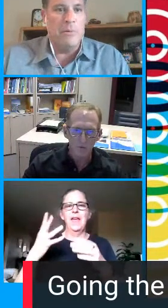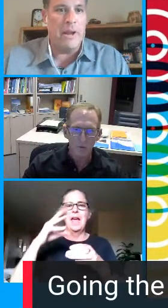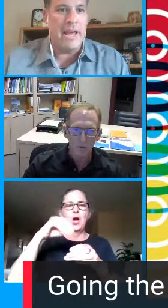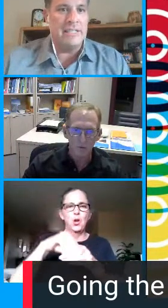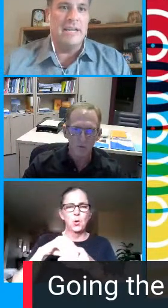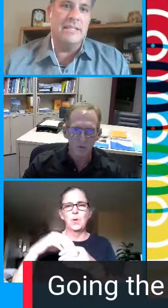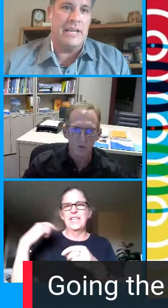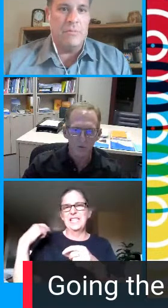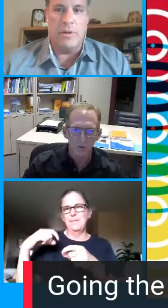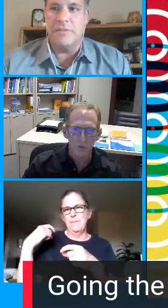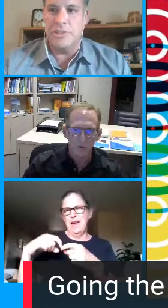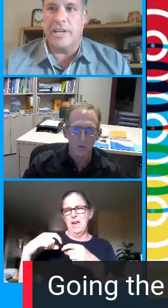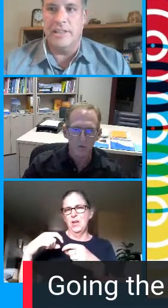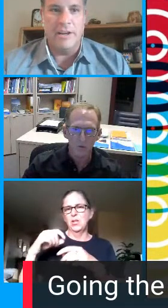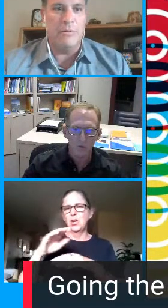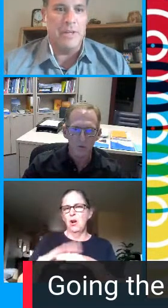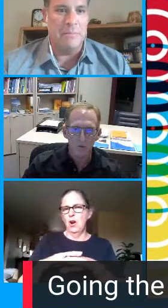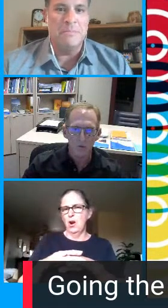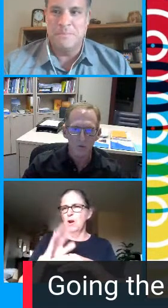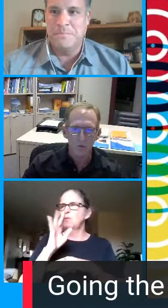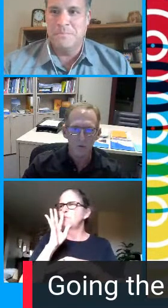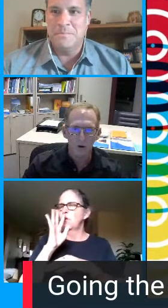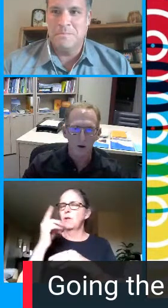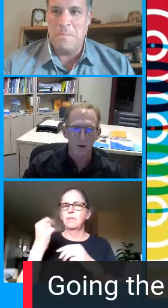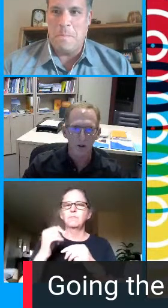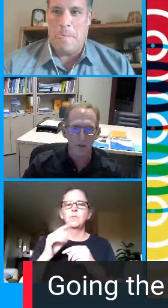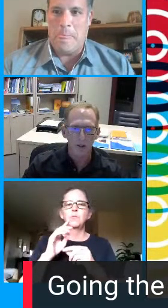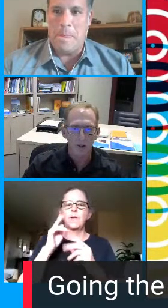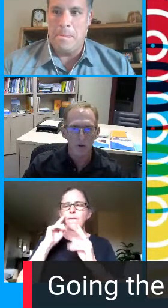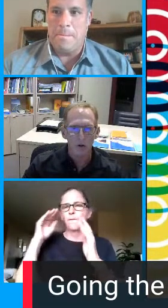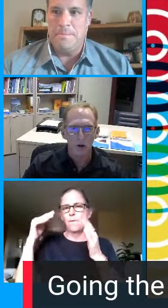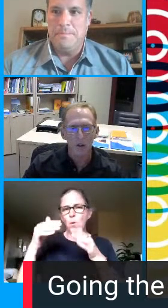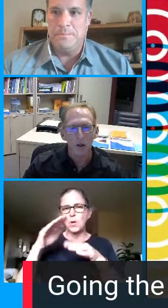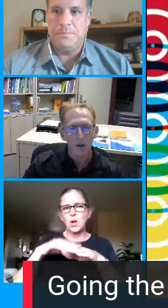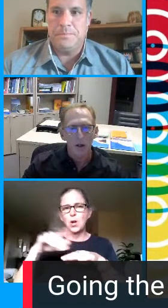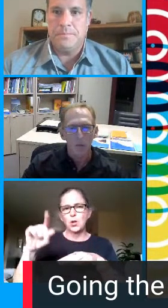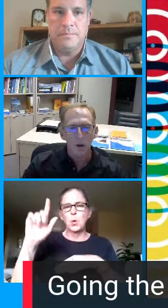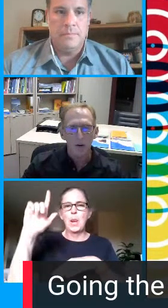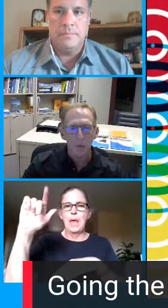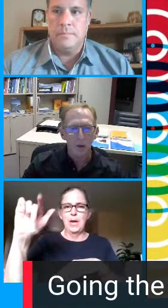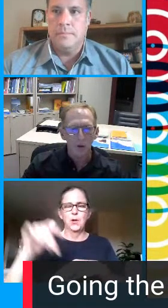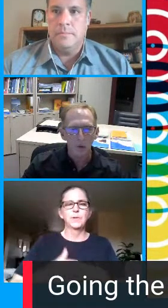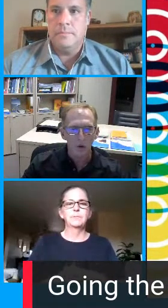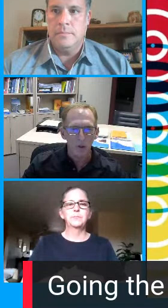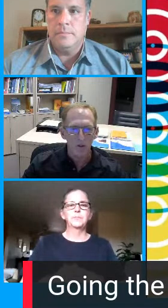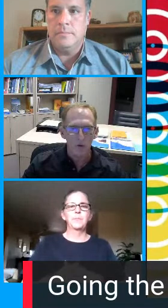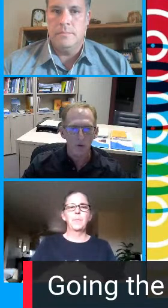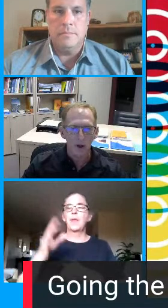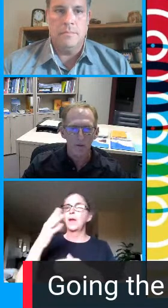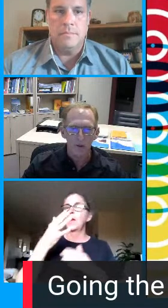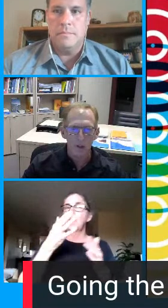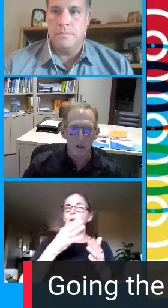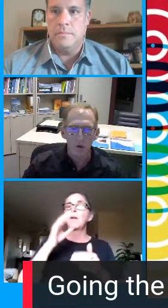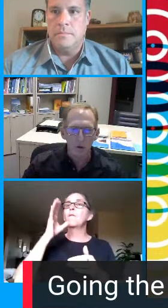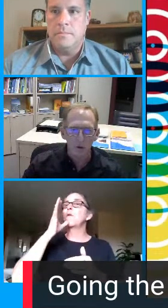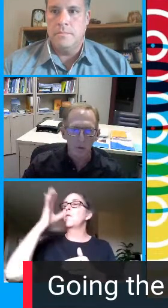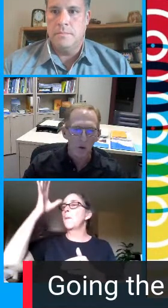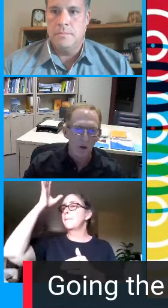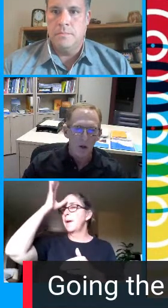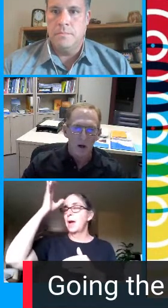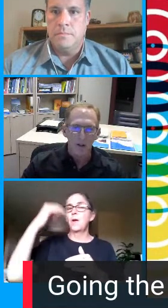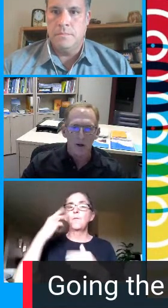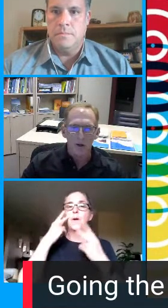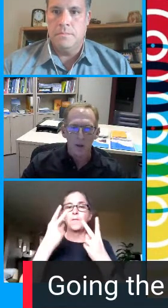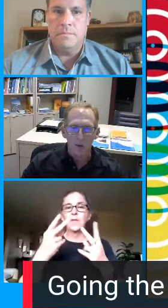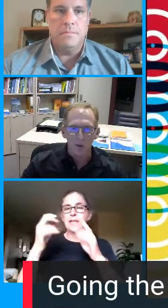curious how many ray has on his end we'll have to check in later with him all right great thank you sean and parents because we're doing this live via youtube